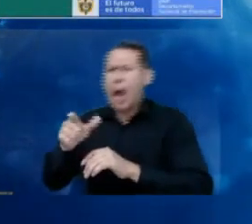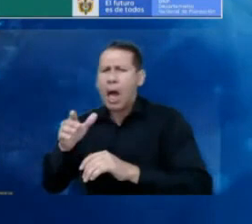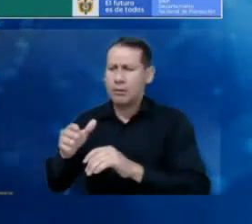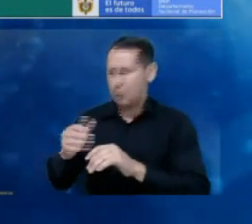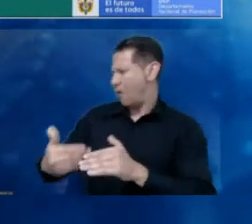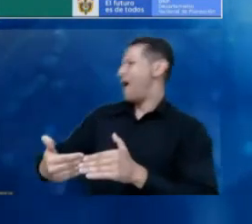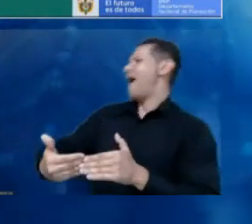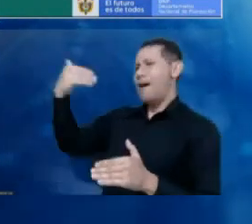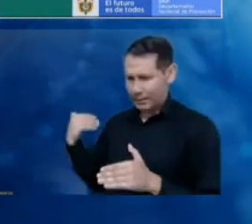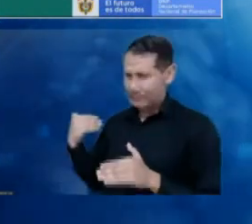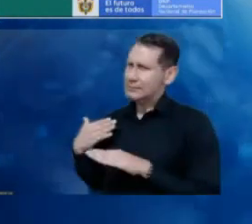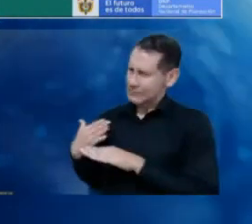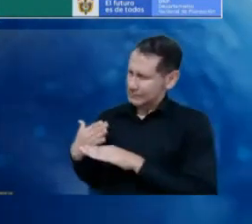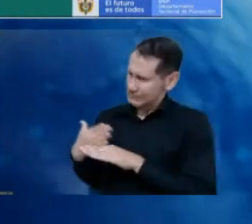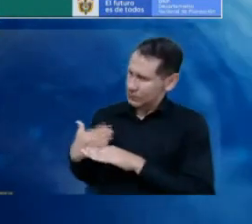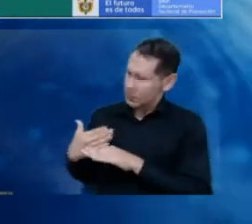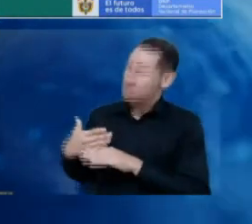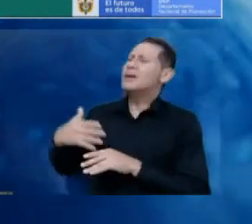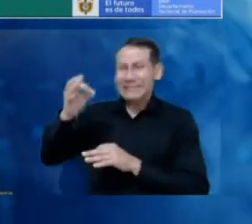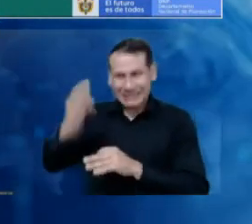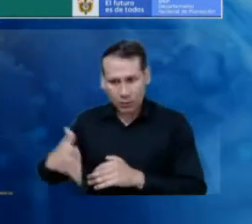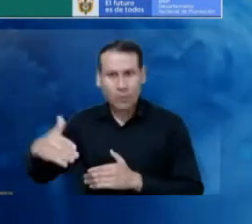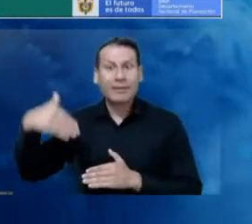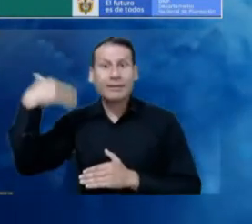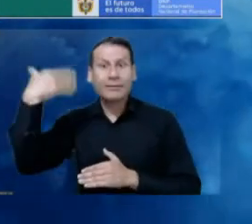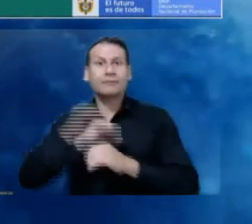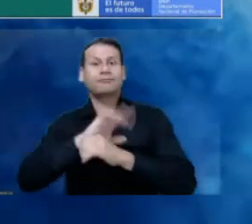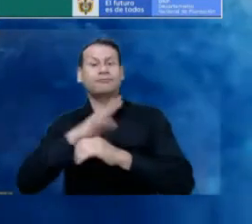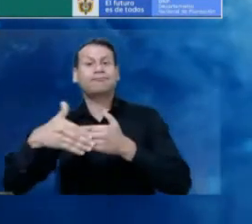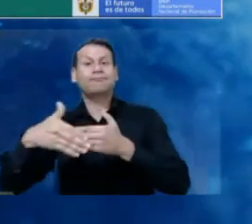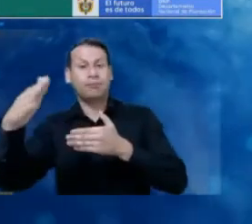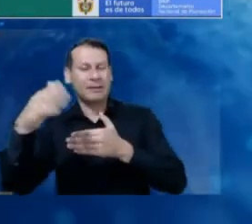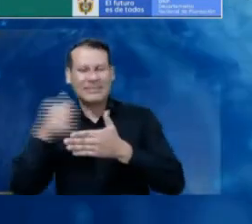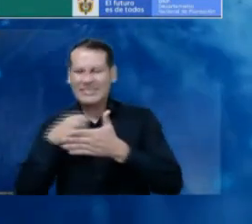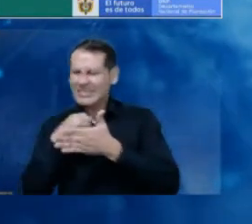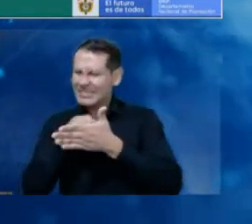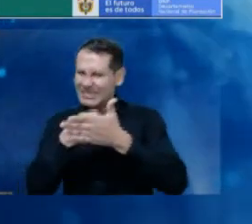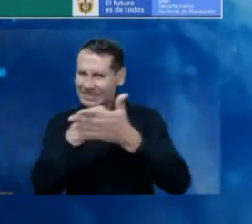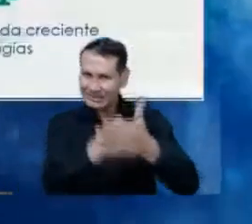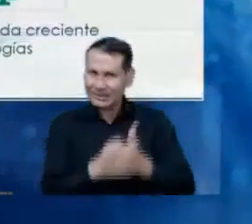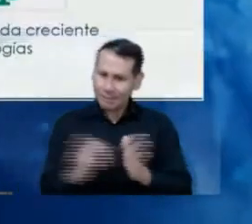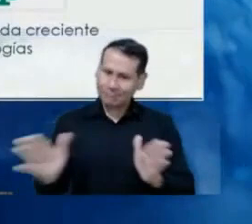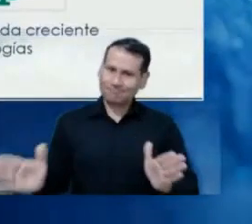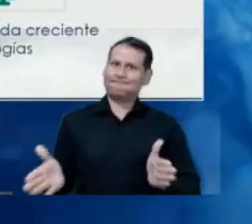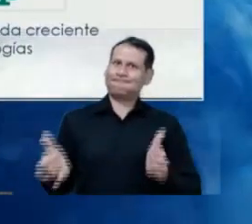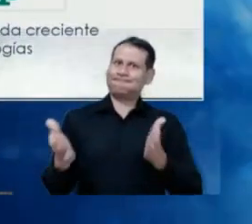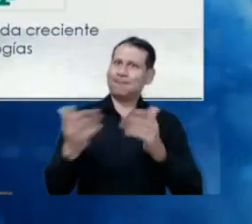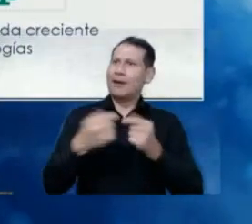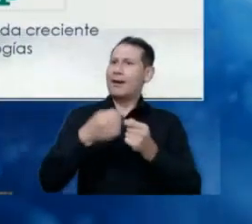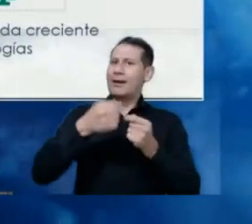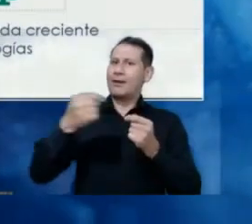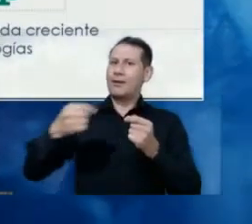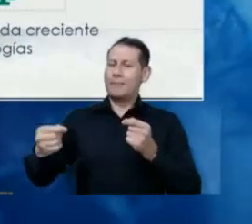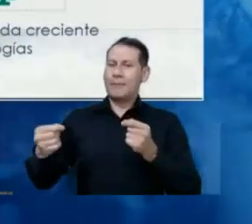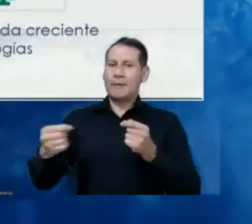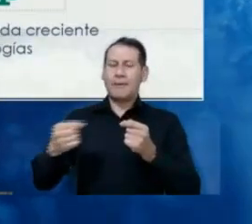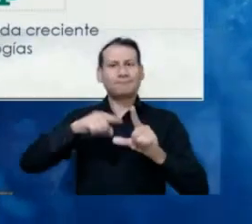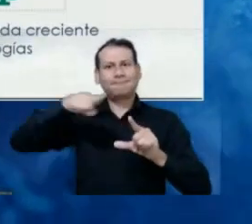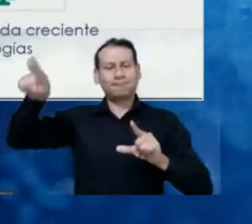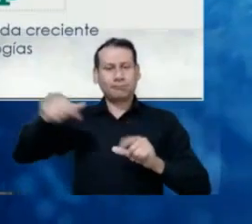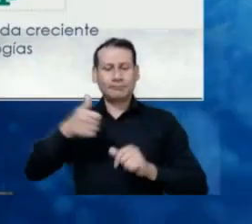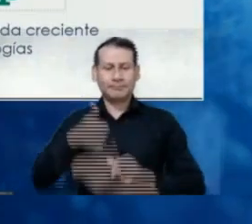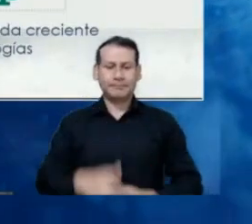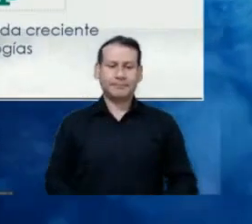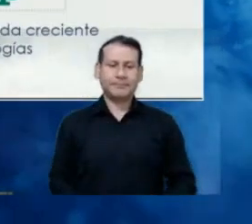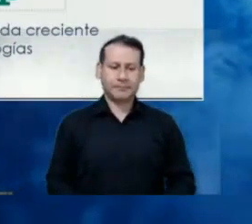able to overcome the pandemic, thanks to the implementation of this, or the use of this tool. So, it's an enable of digital